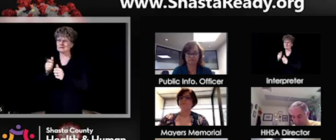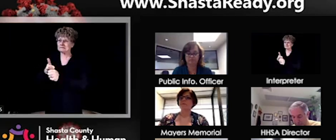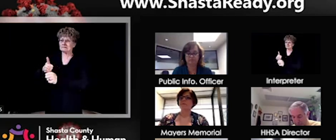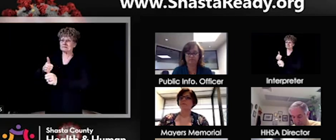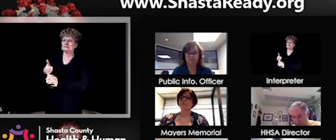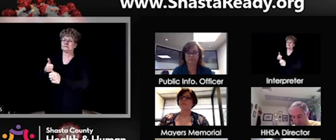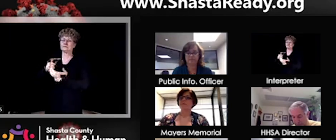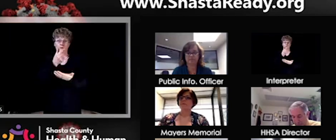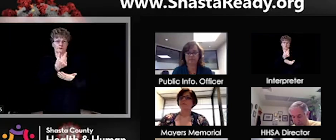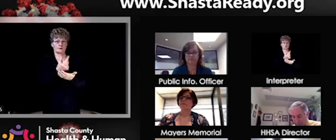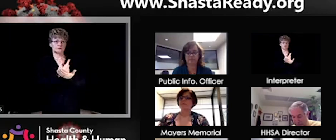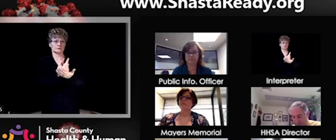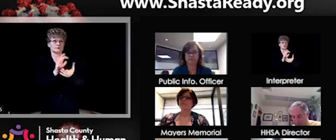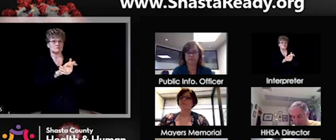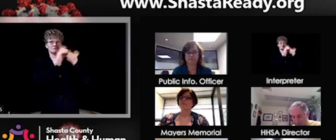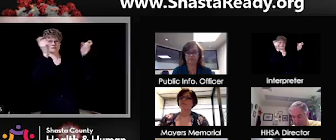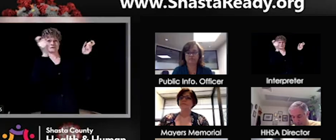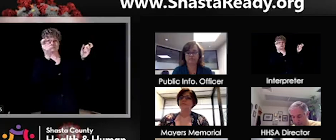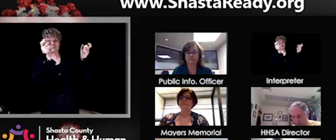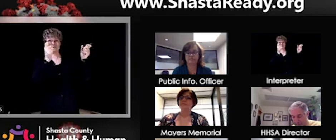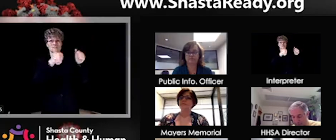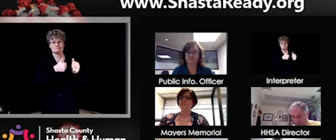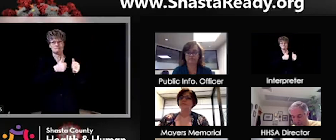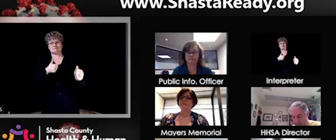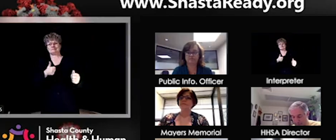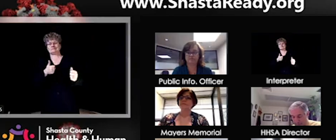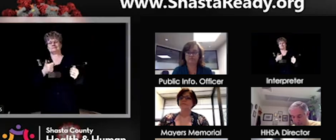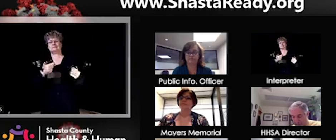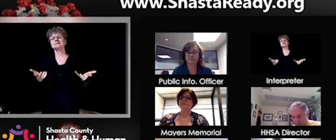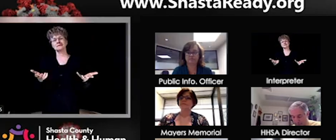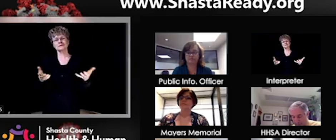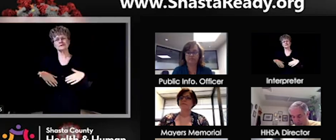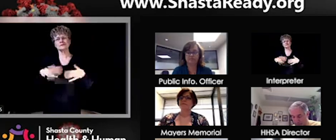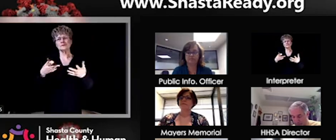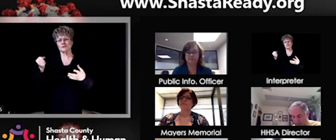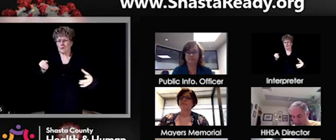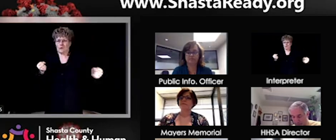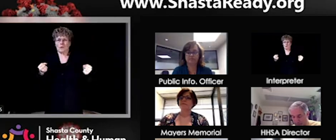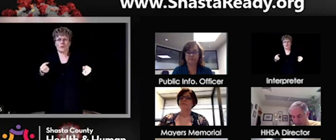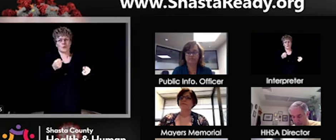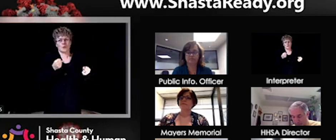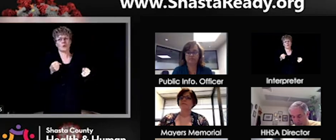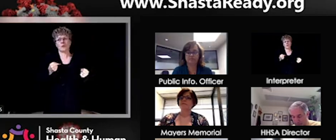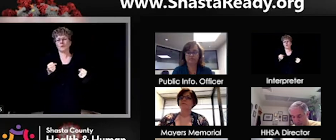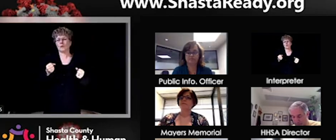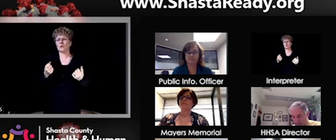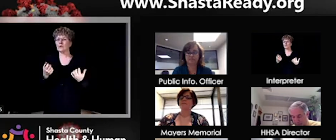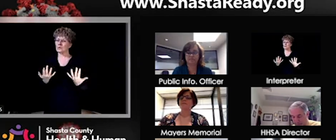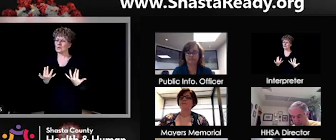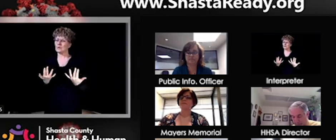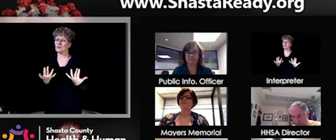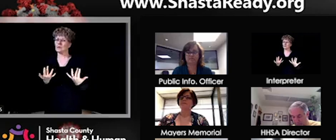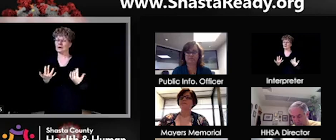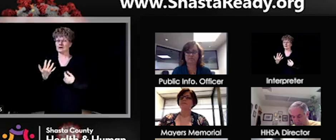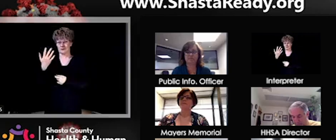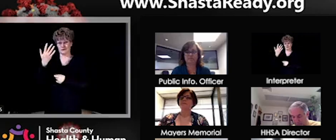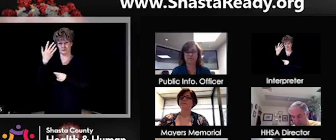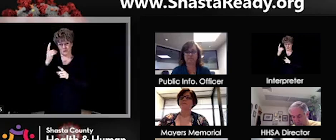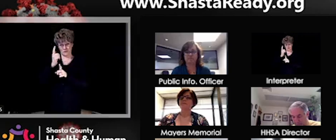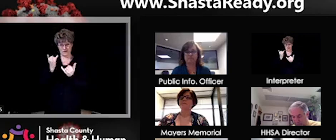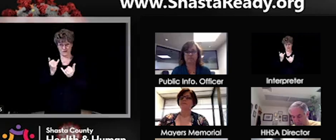those sorts of things are going to have to be on hold for now so that we can allow our businesses to open.